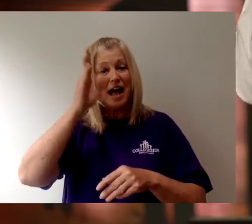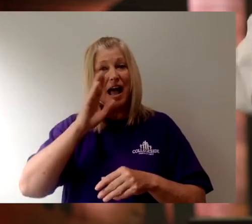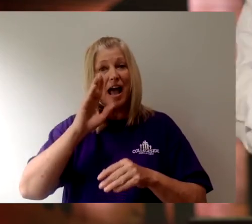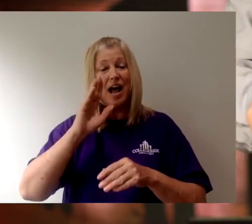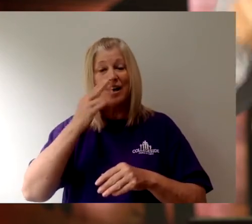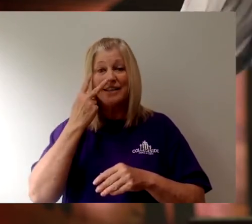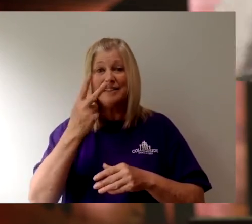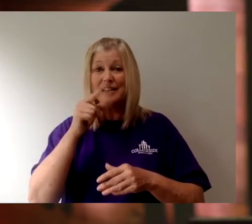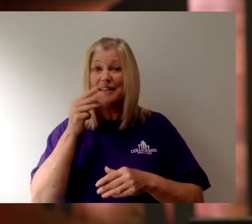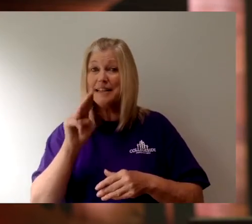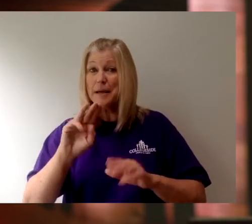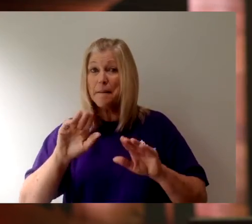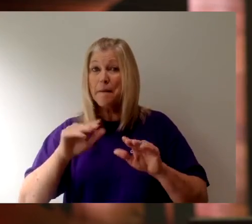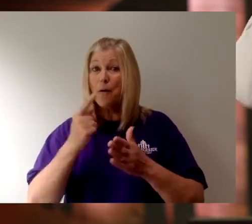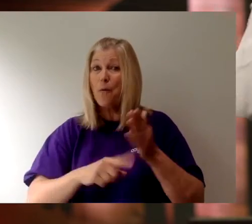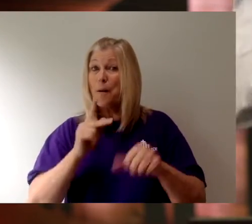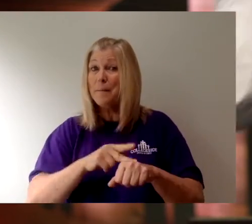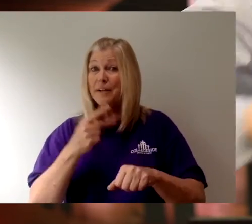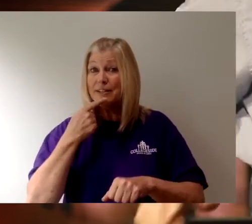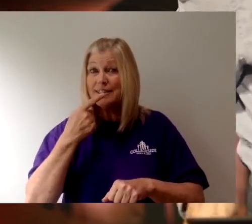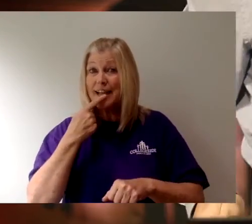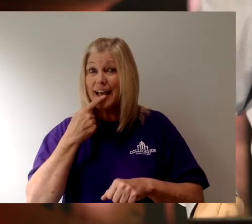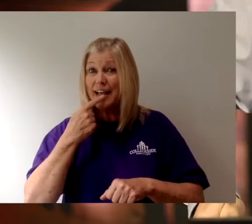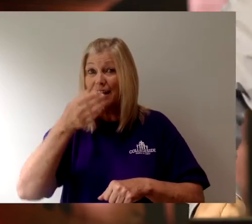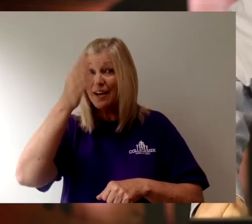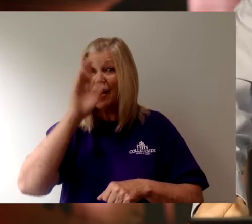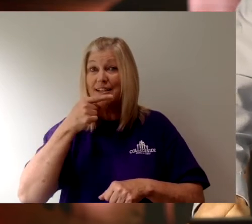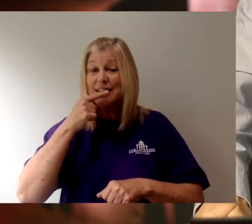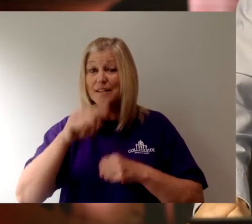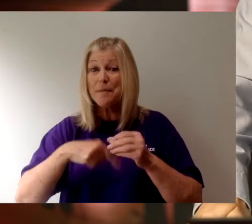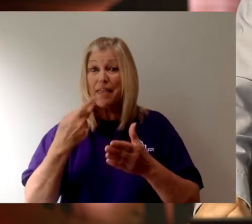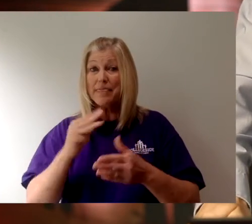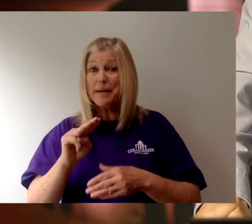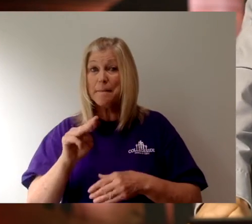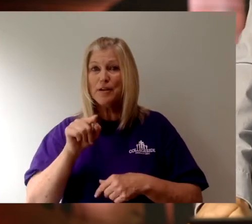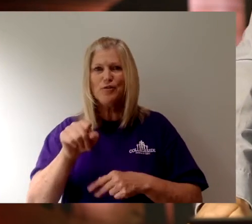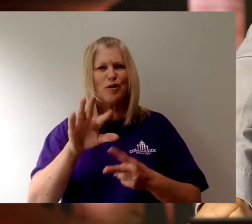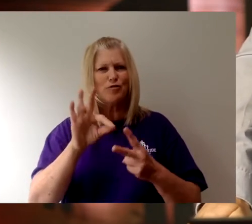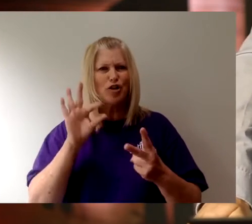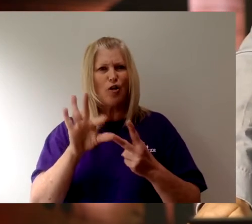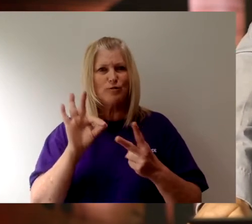them? What does Peter say God says about them? You are chosen.